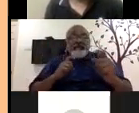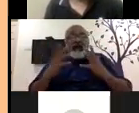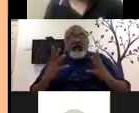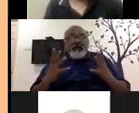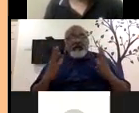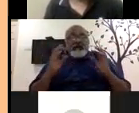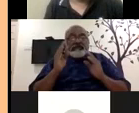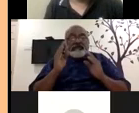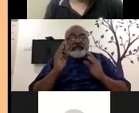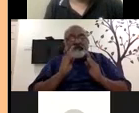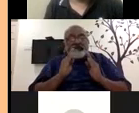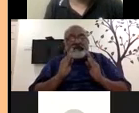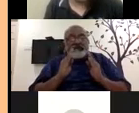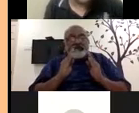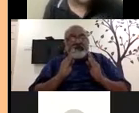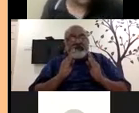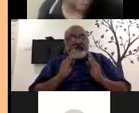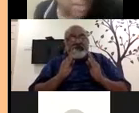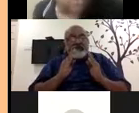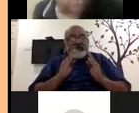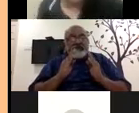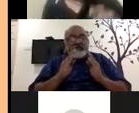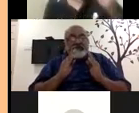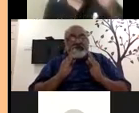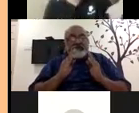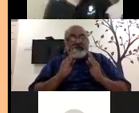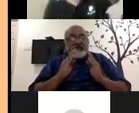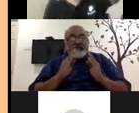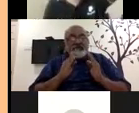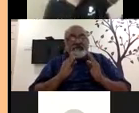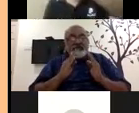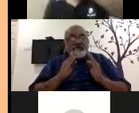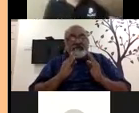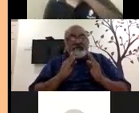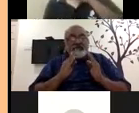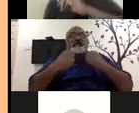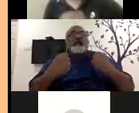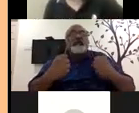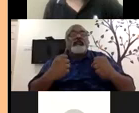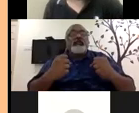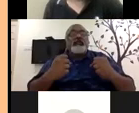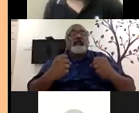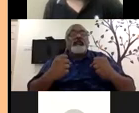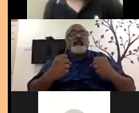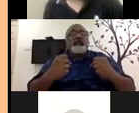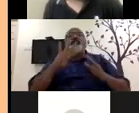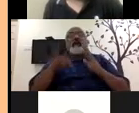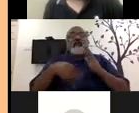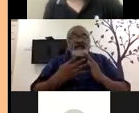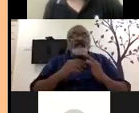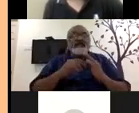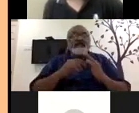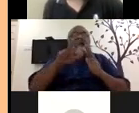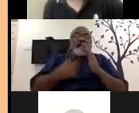Um, yeah, we talked about this earlier challenge of stamina, lack of stamina, um, um, so, uh, fitness